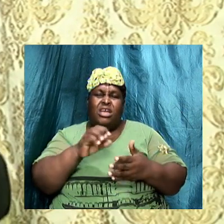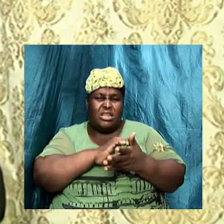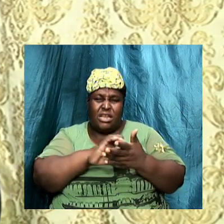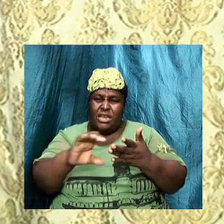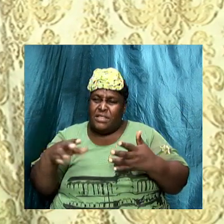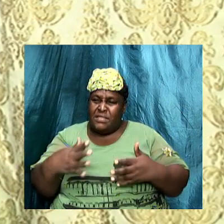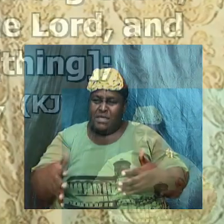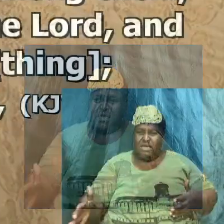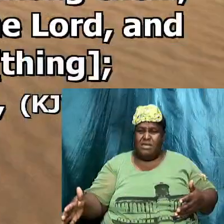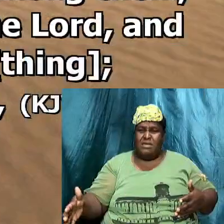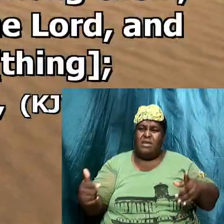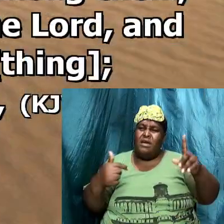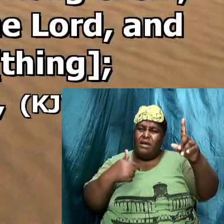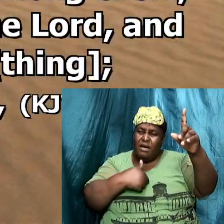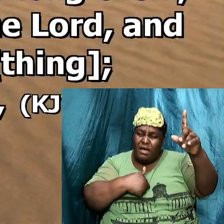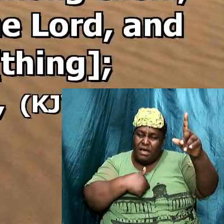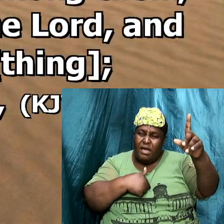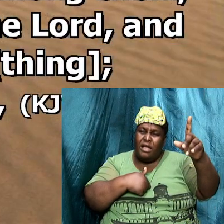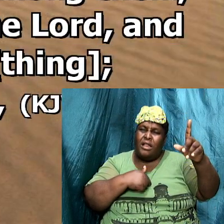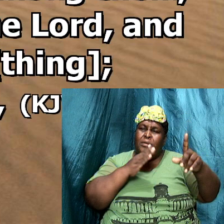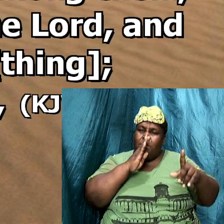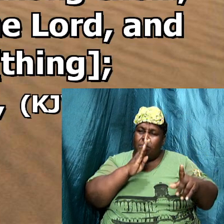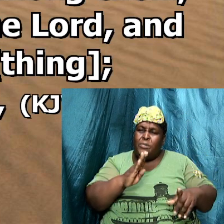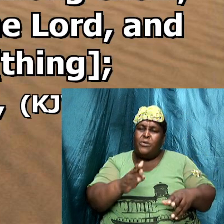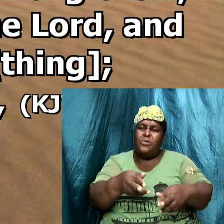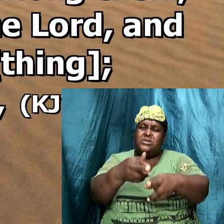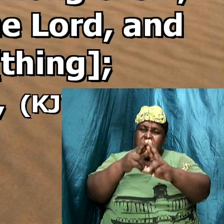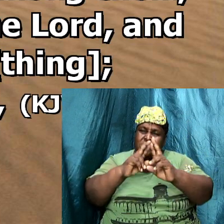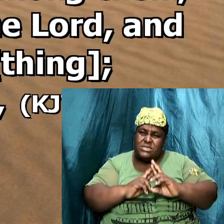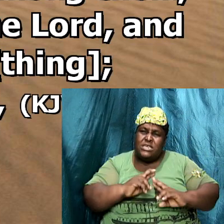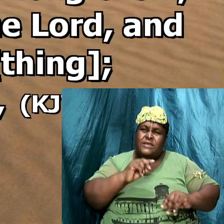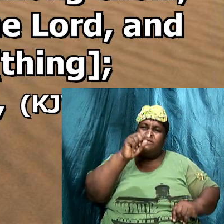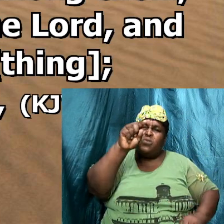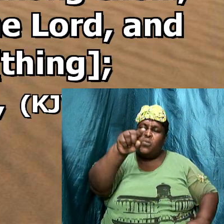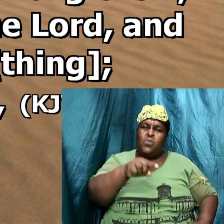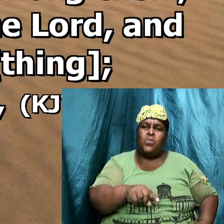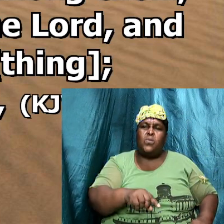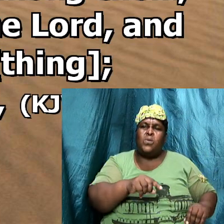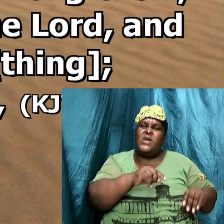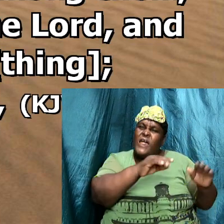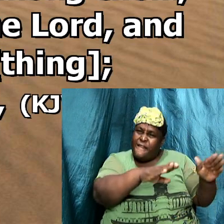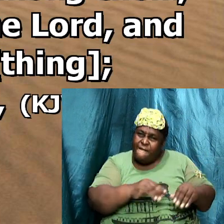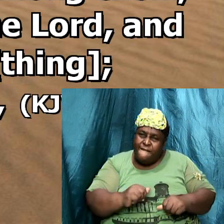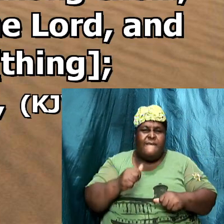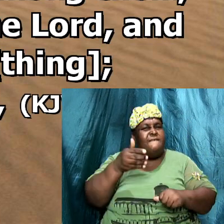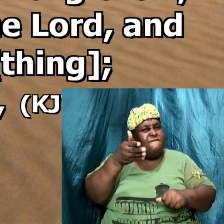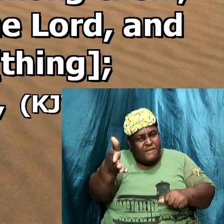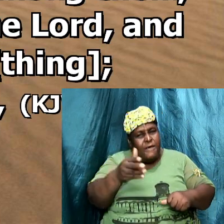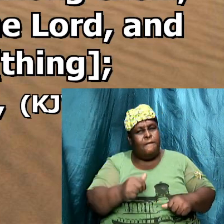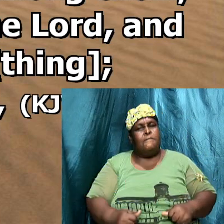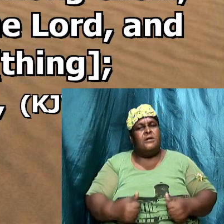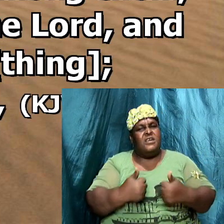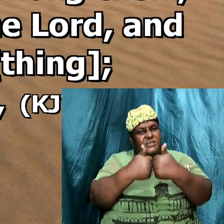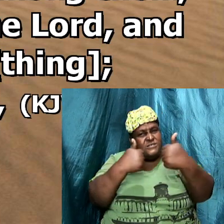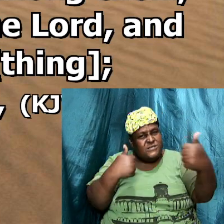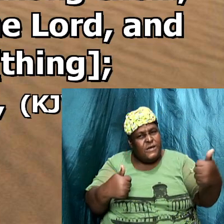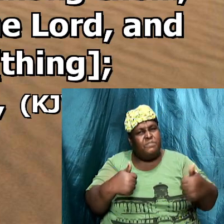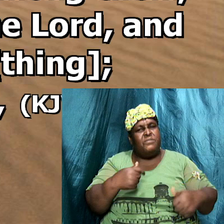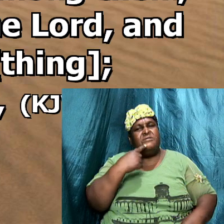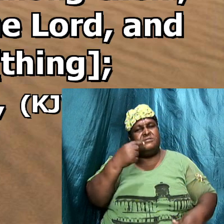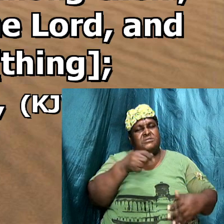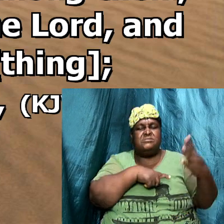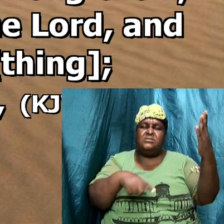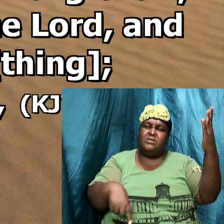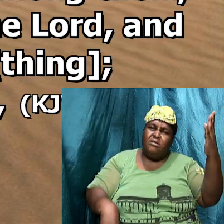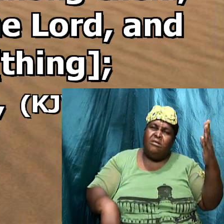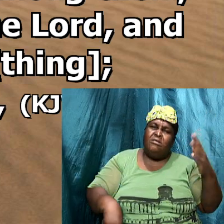and I will receive you. Come out from among them, and be separate, say the Lord, and touch not